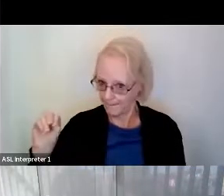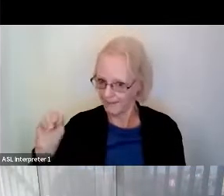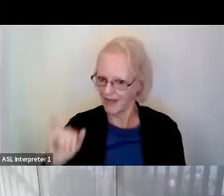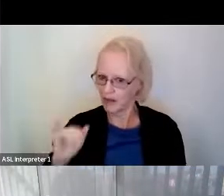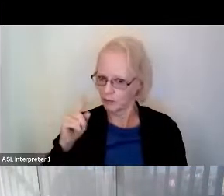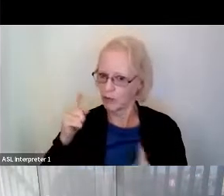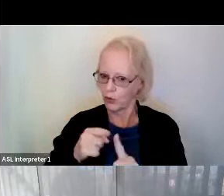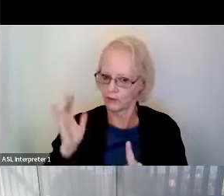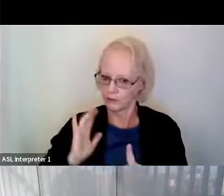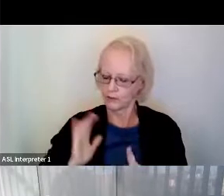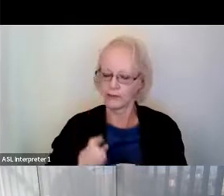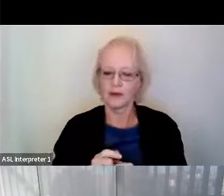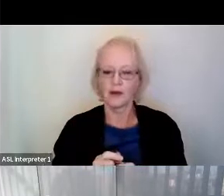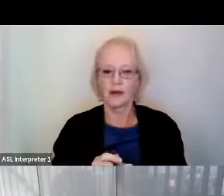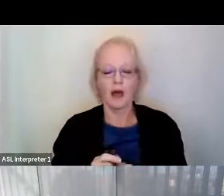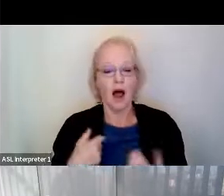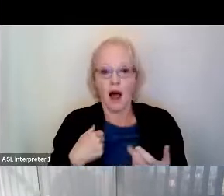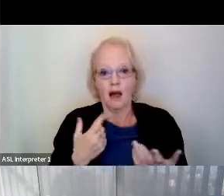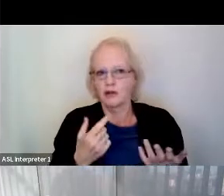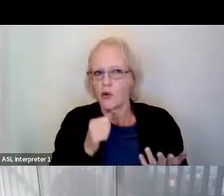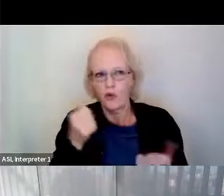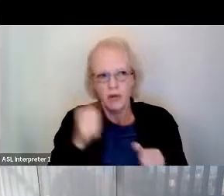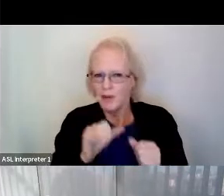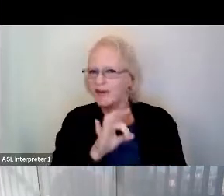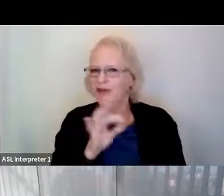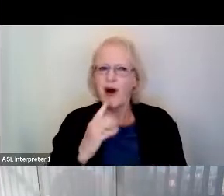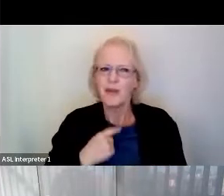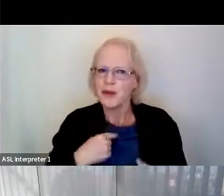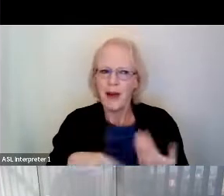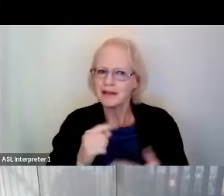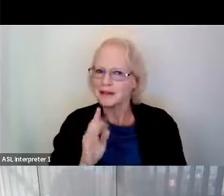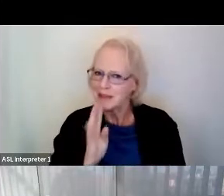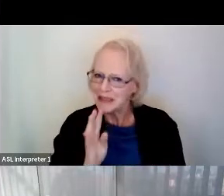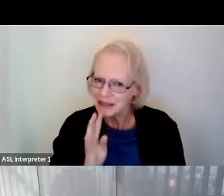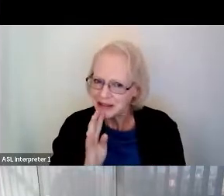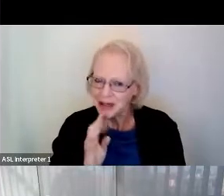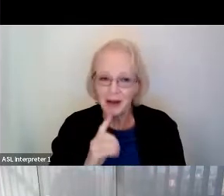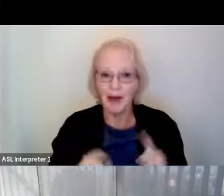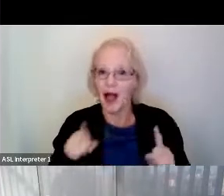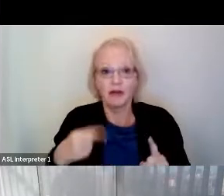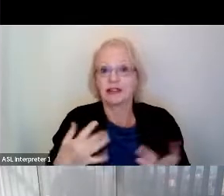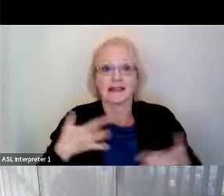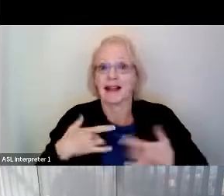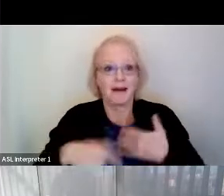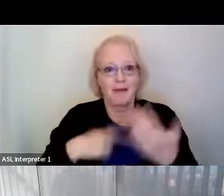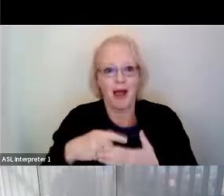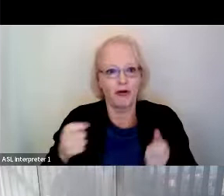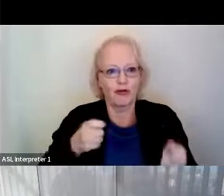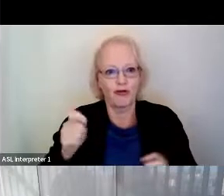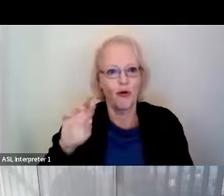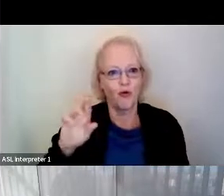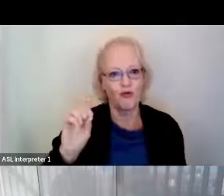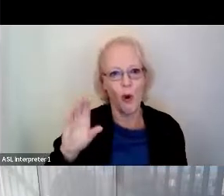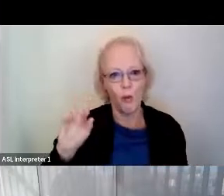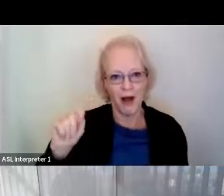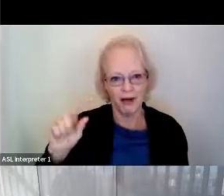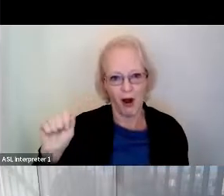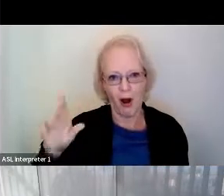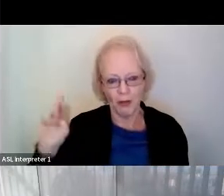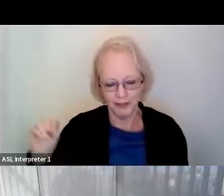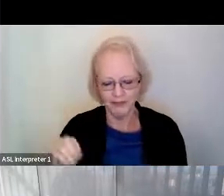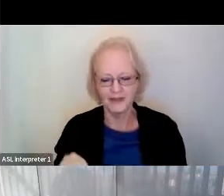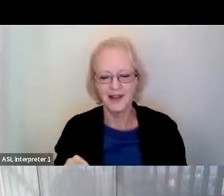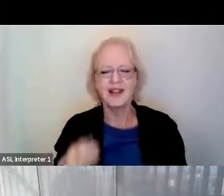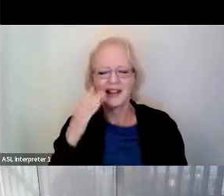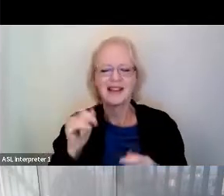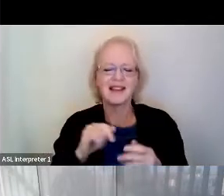if he told me about the speech decoding part of the study yet. Which was featured in an article published in the New York Times that some of you may have